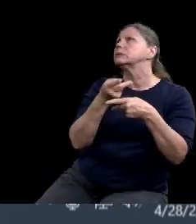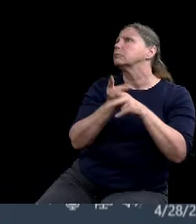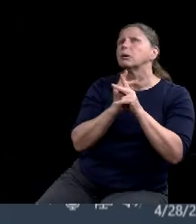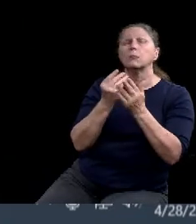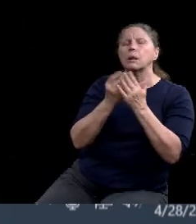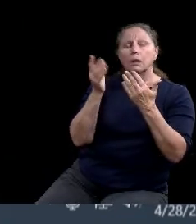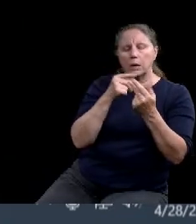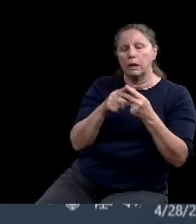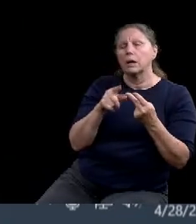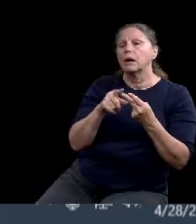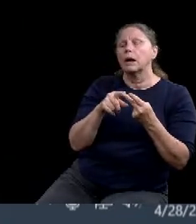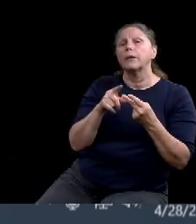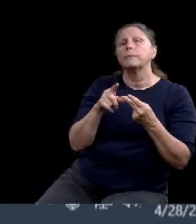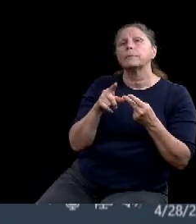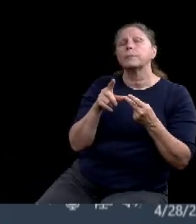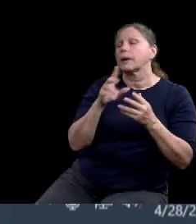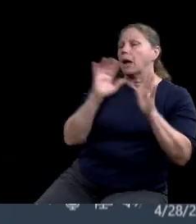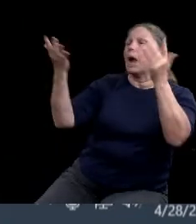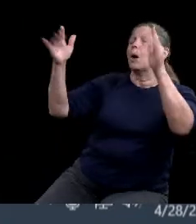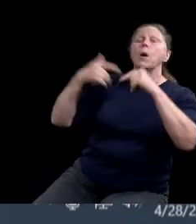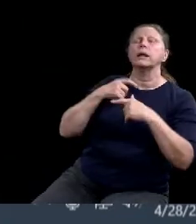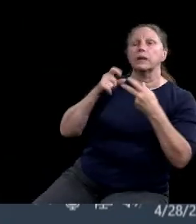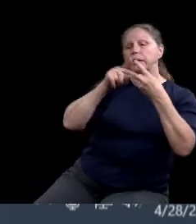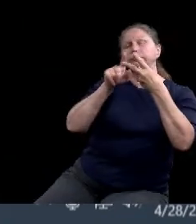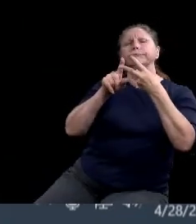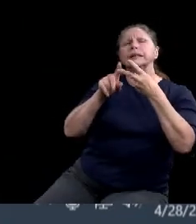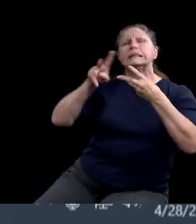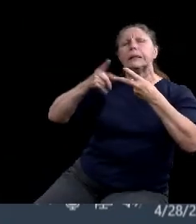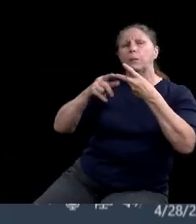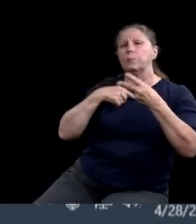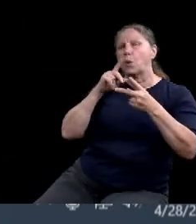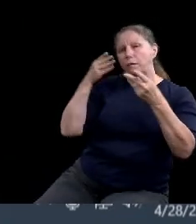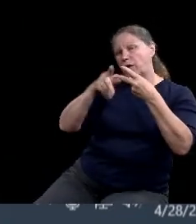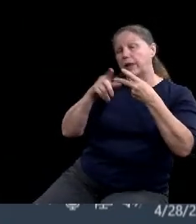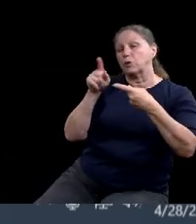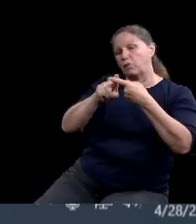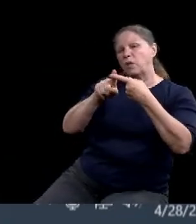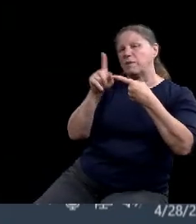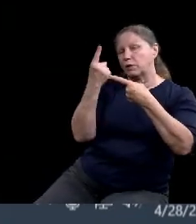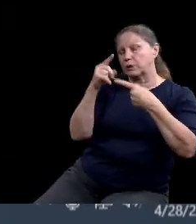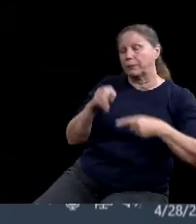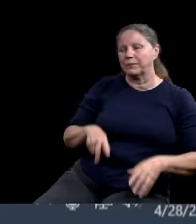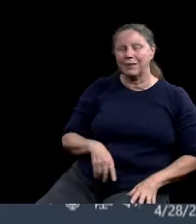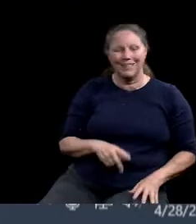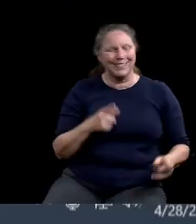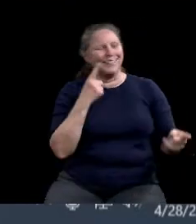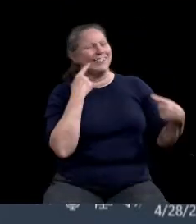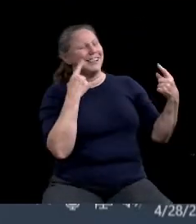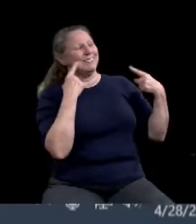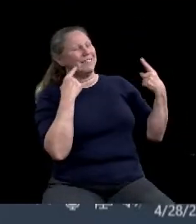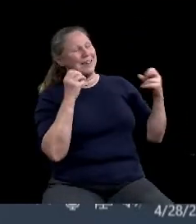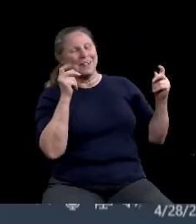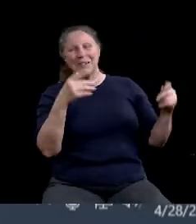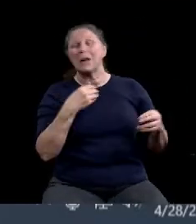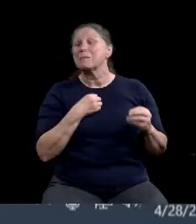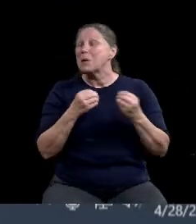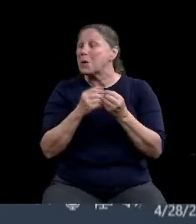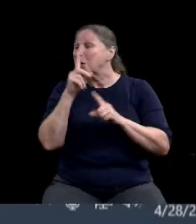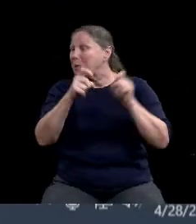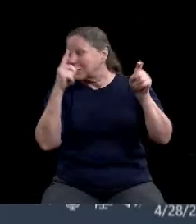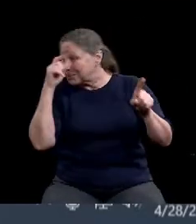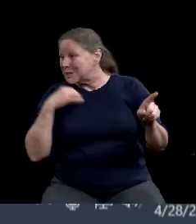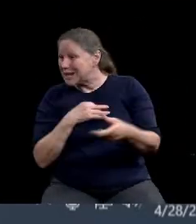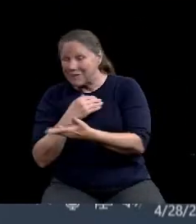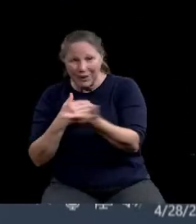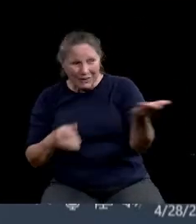until the next one. Let's go and vote on this one. Any further questions for staff? Okay. We'll open a